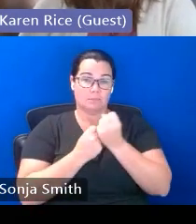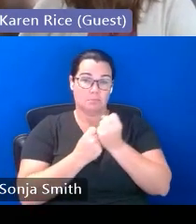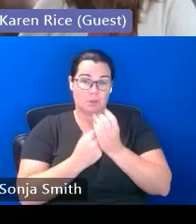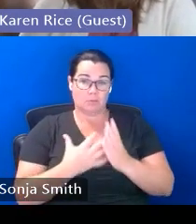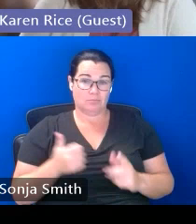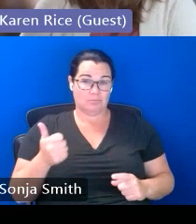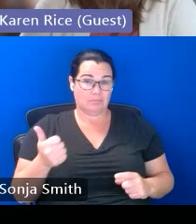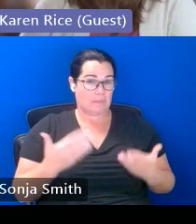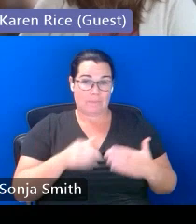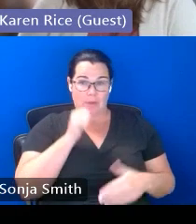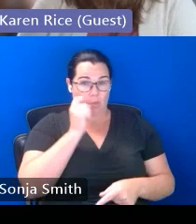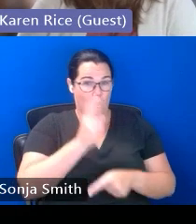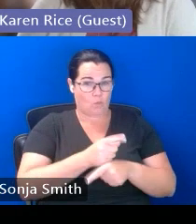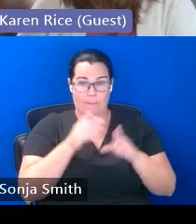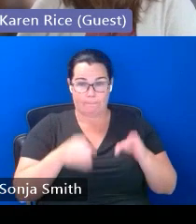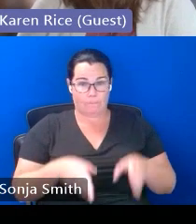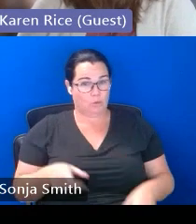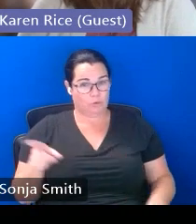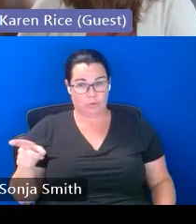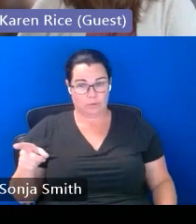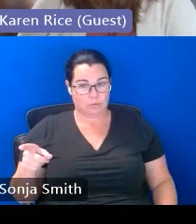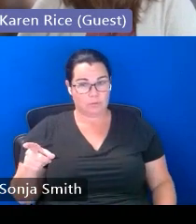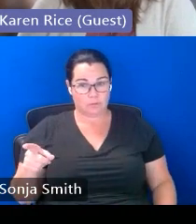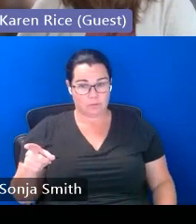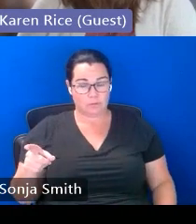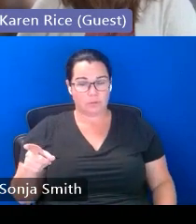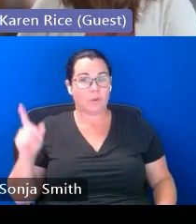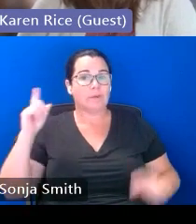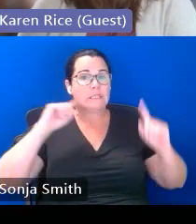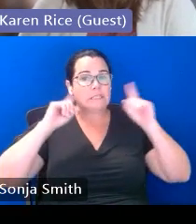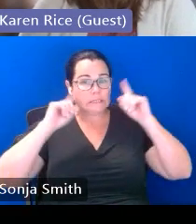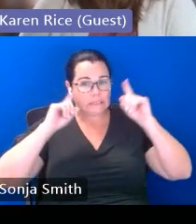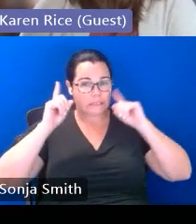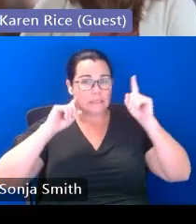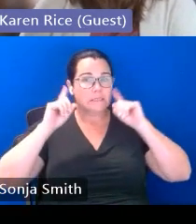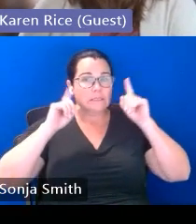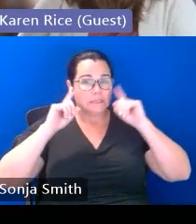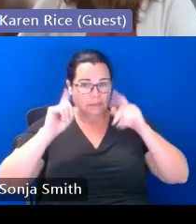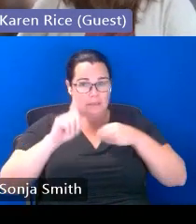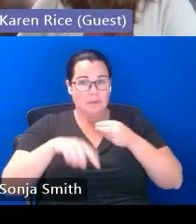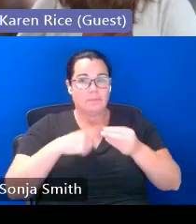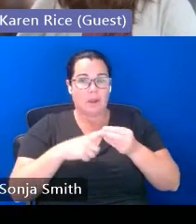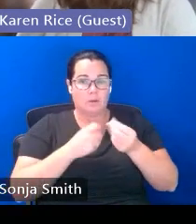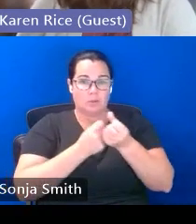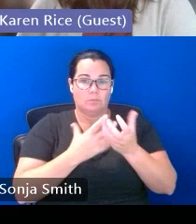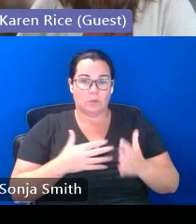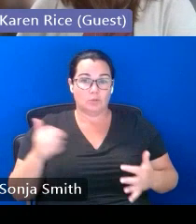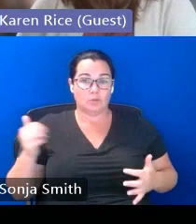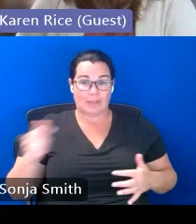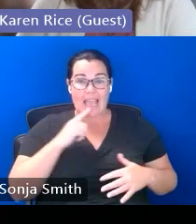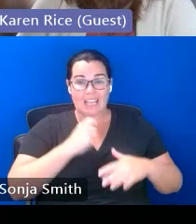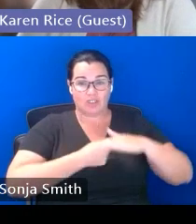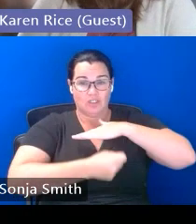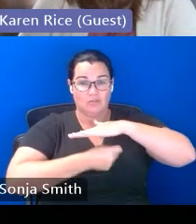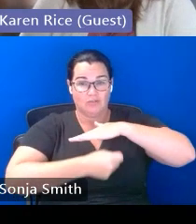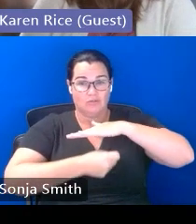caregiver for a student so we have heard stories about sponsors who are trafficking students